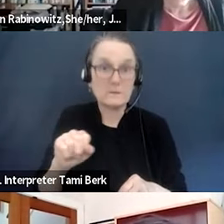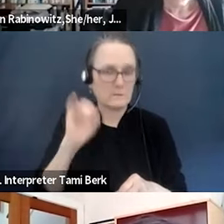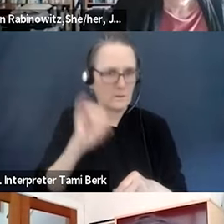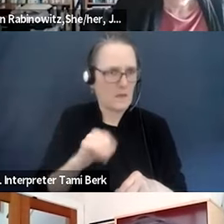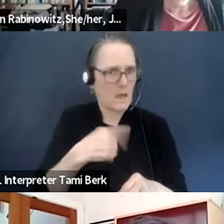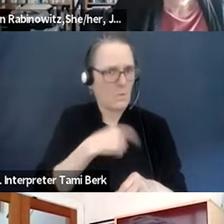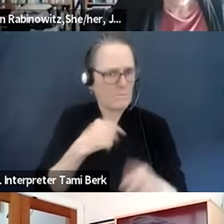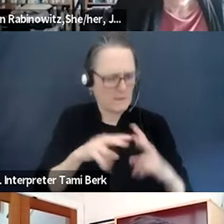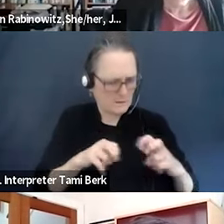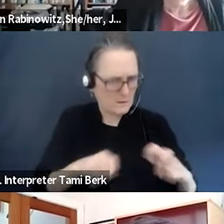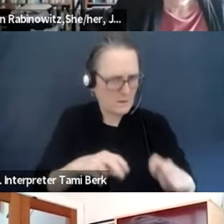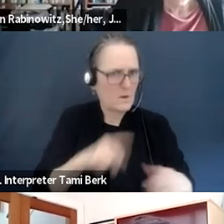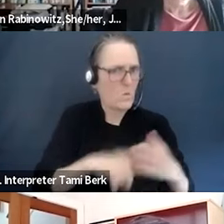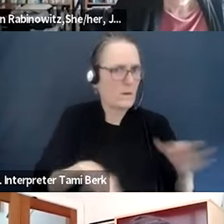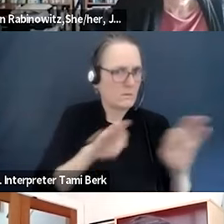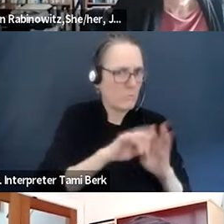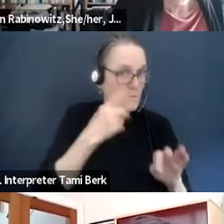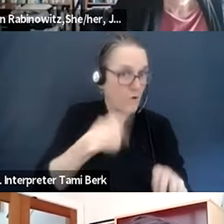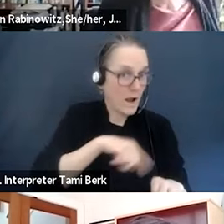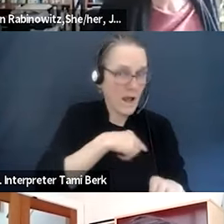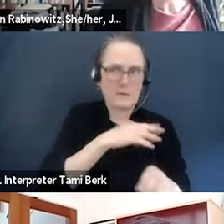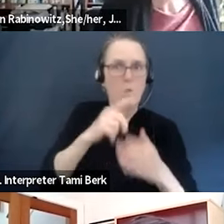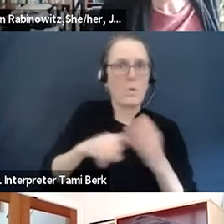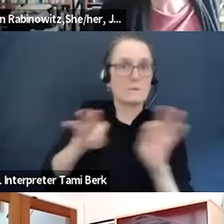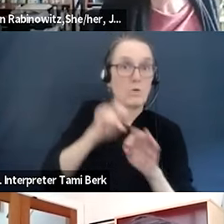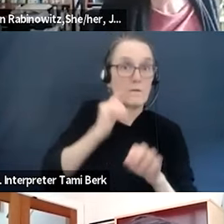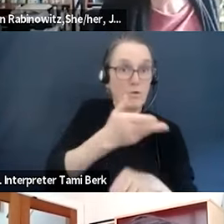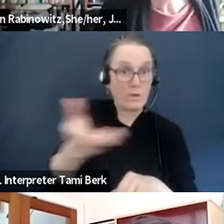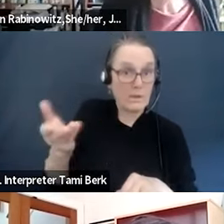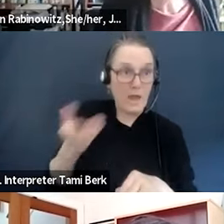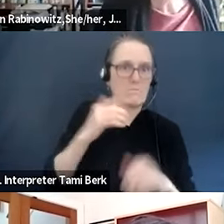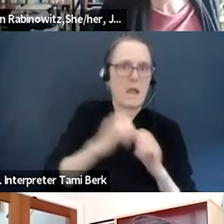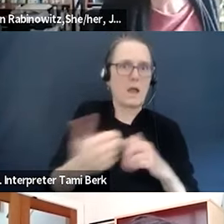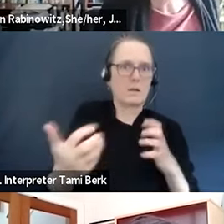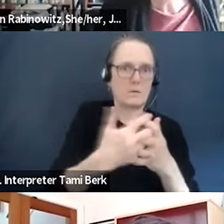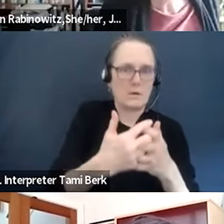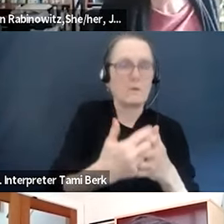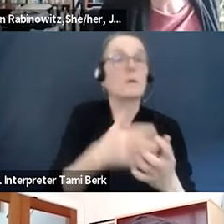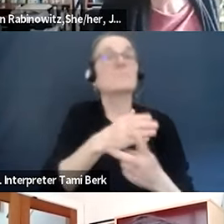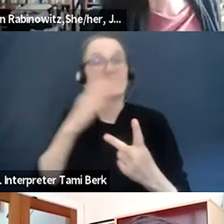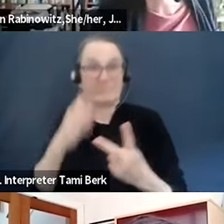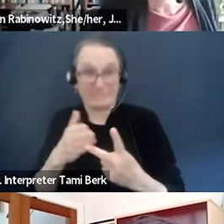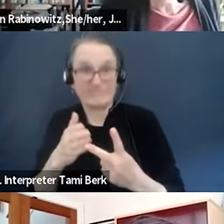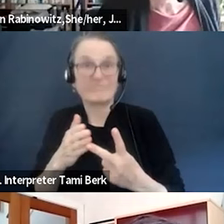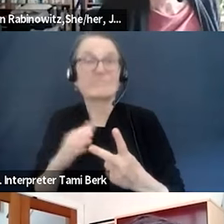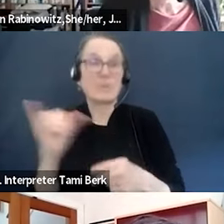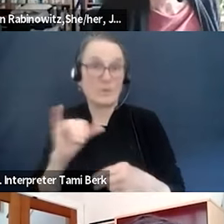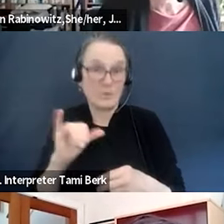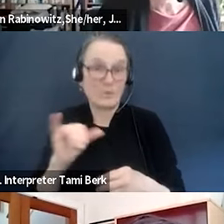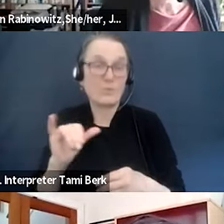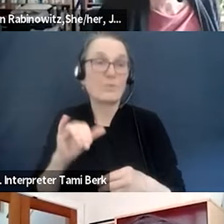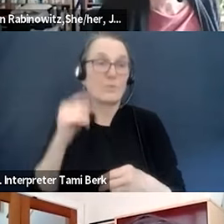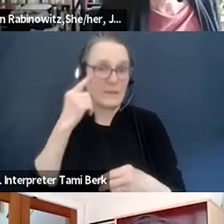we can think about our revenues. And that means we have to, in many ways,